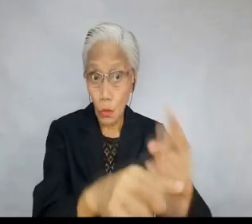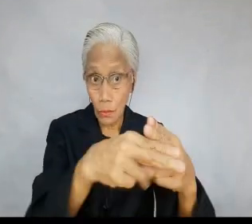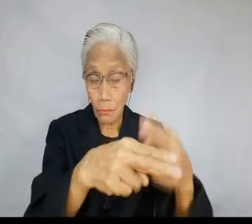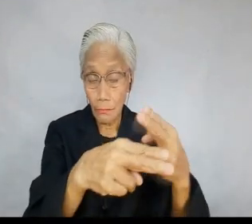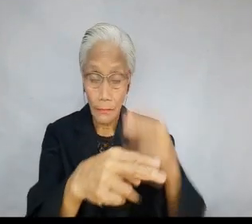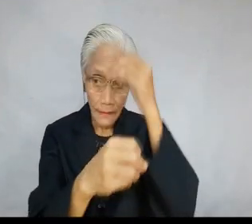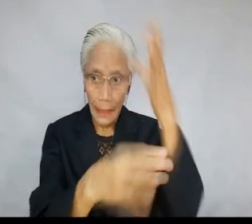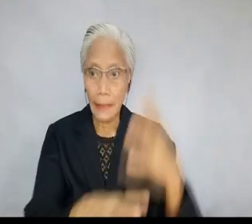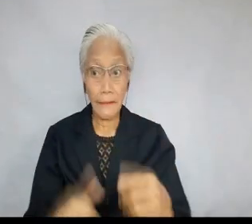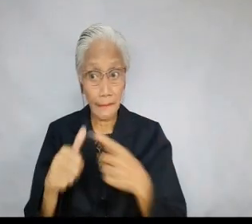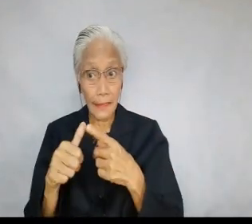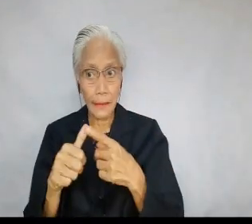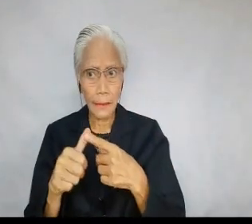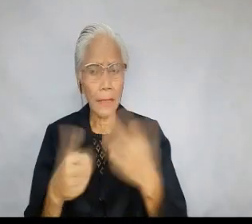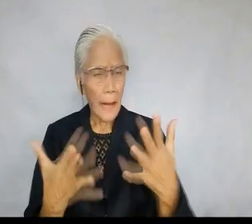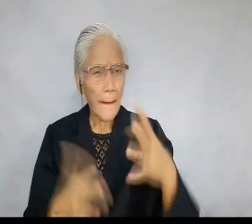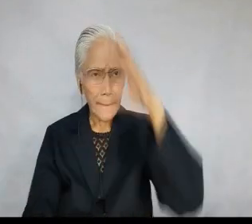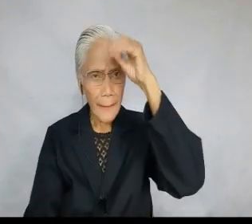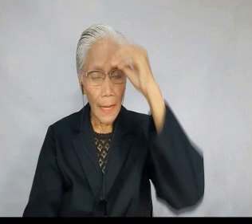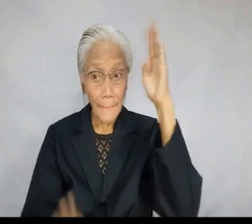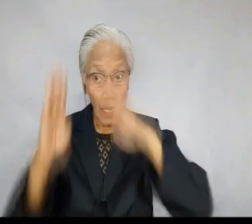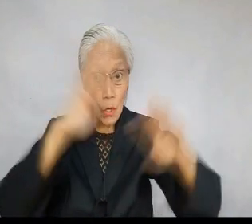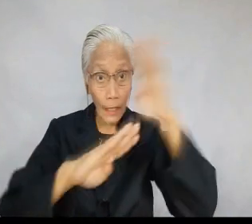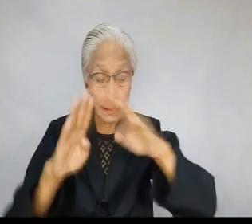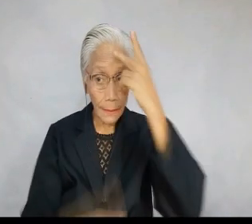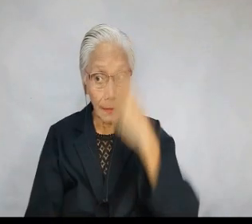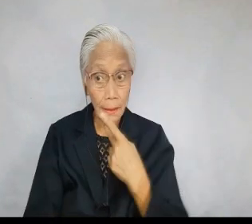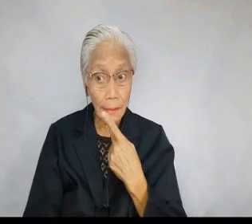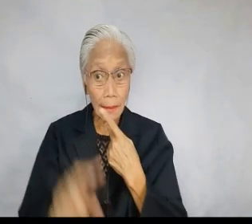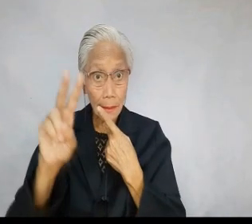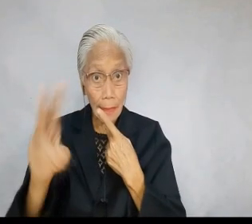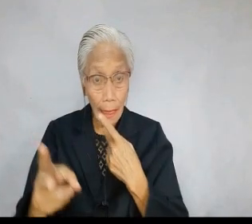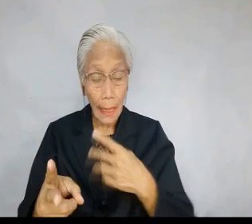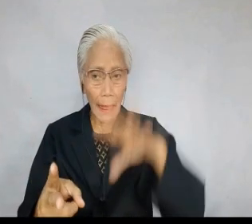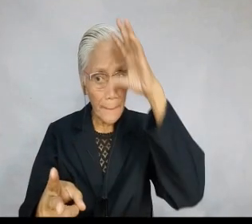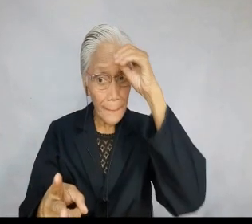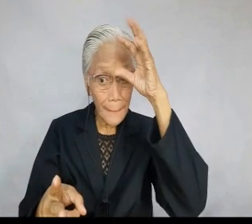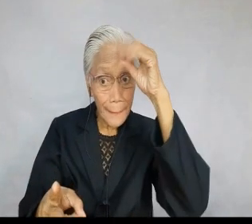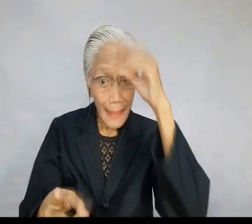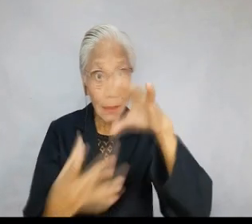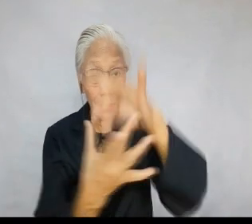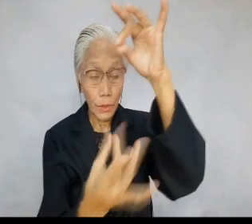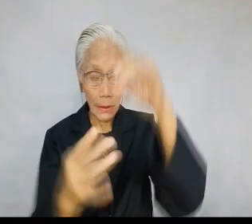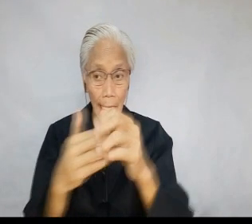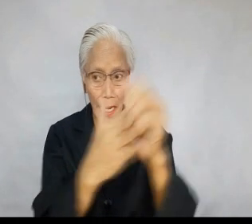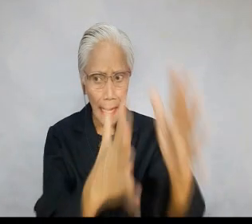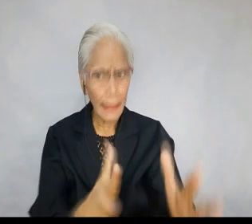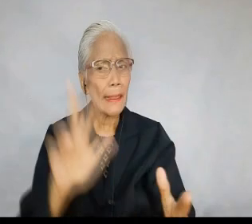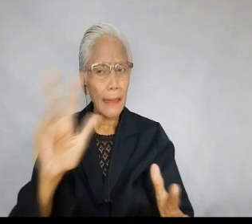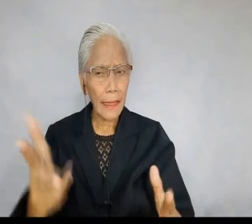1. Our male biological parent. 2. A male spiritual leader. 3.